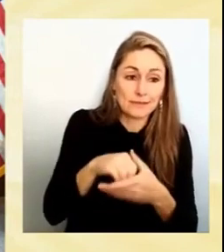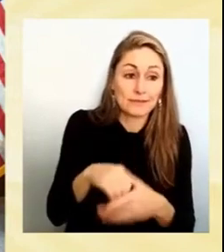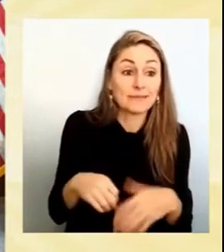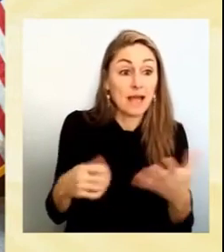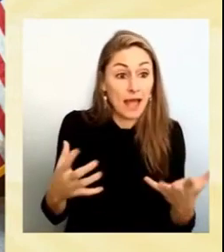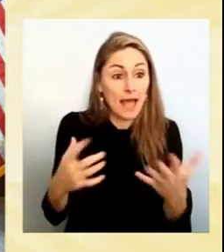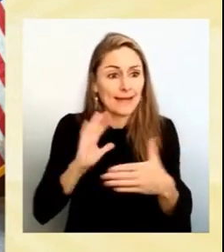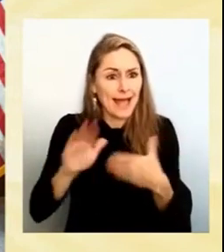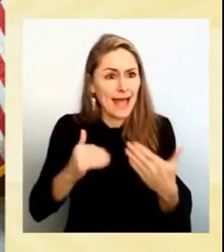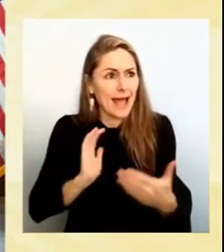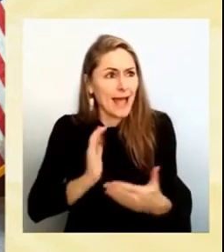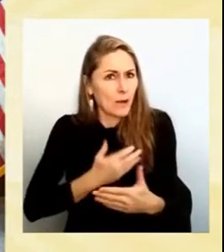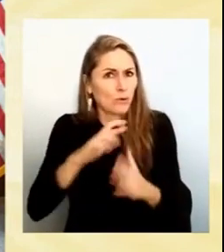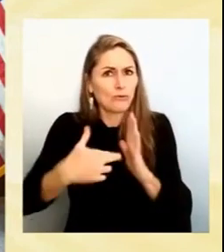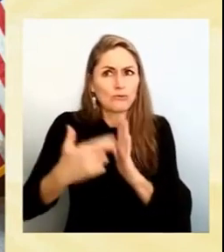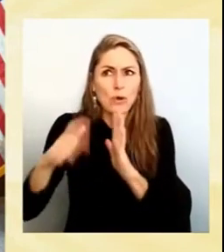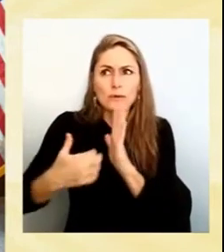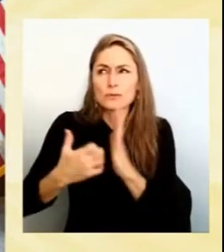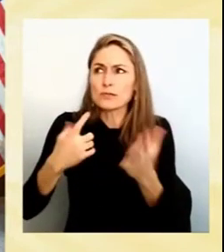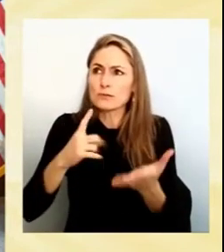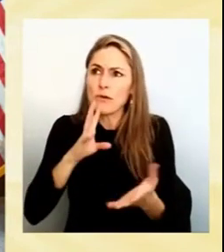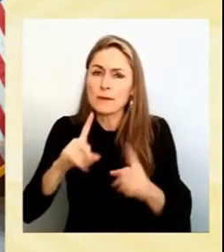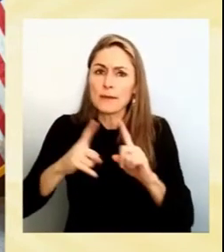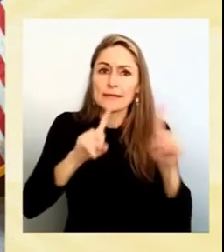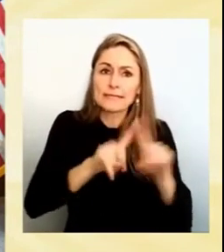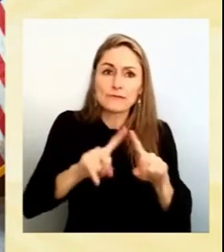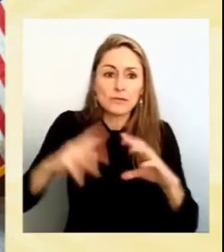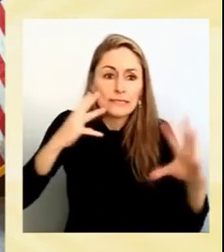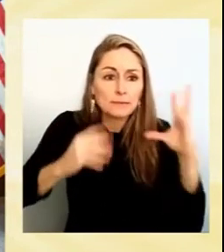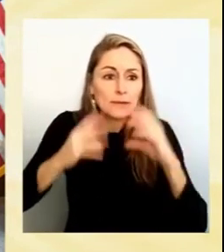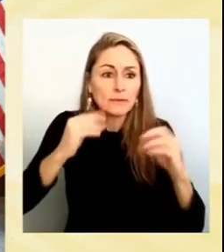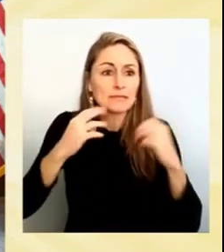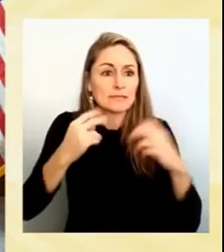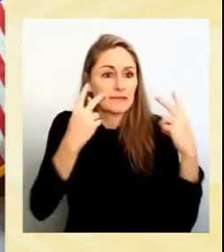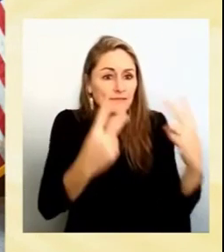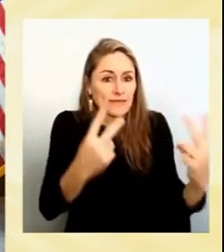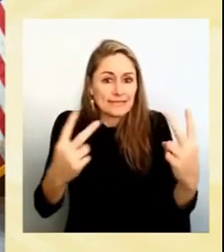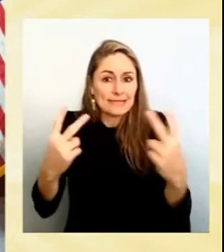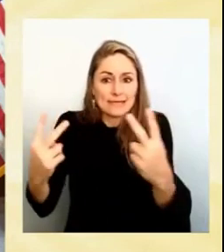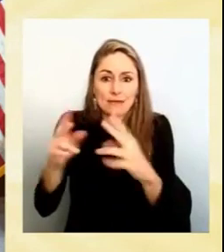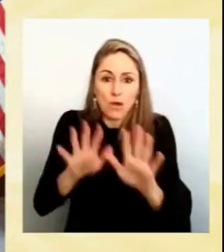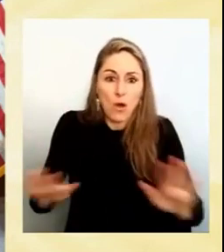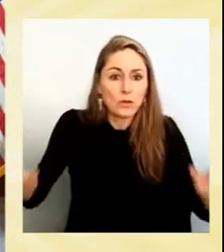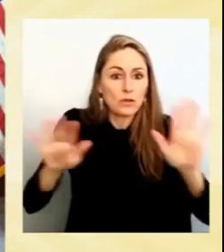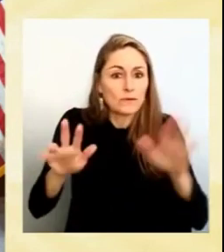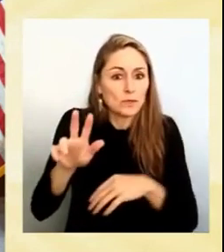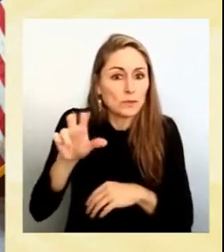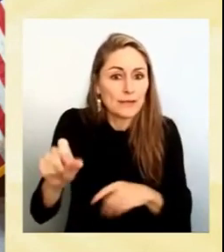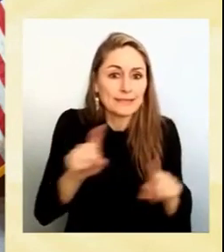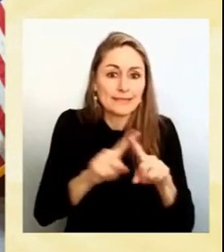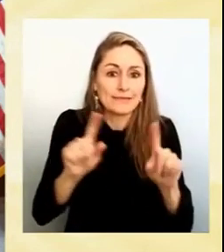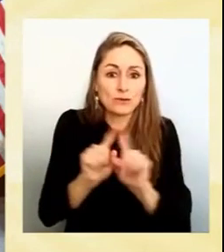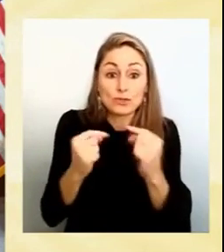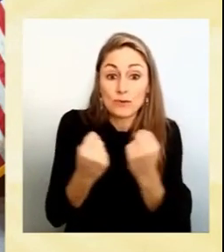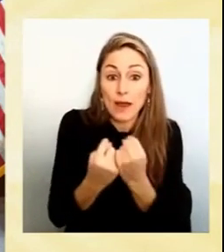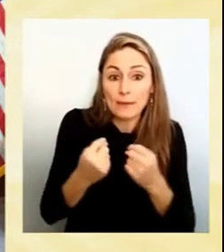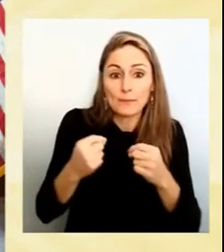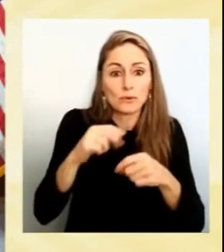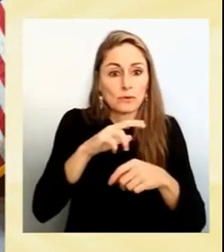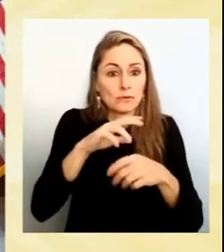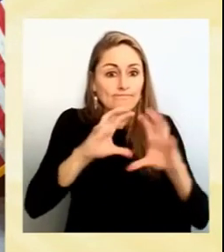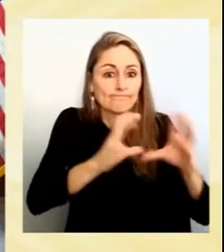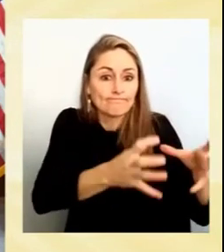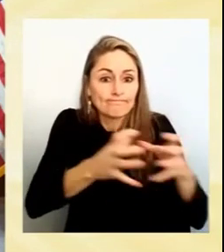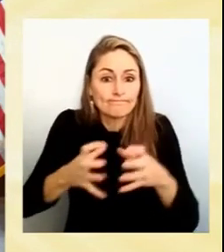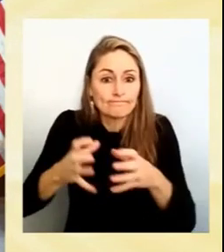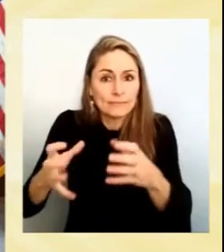about our experiences meeting with tribal nations, visiting them around the country, and thinking deeply about what we can do to make sure our programs are